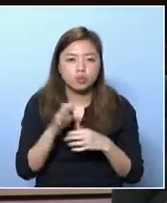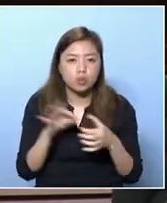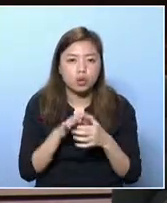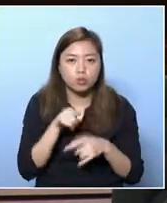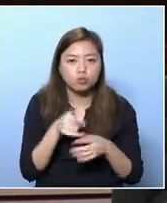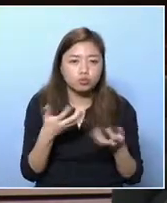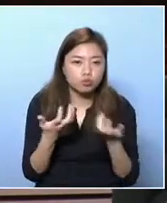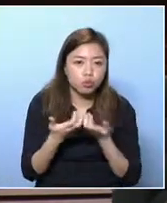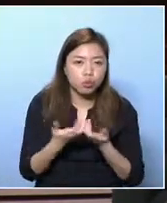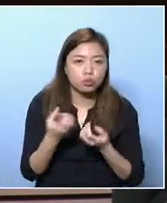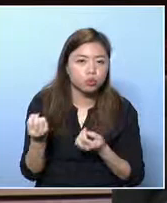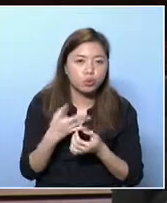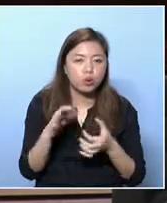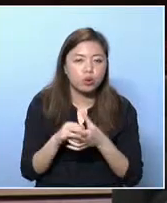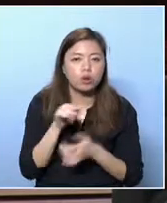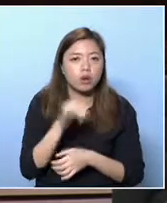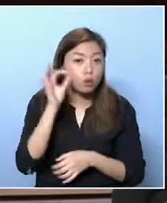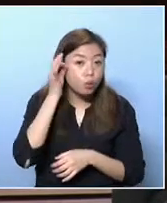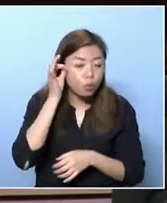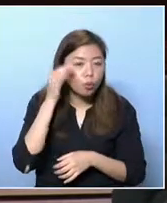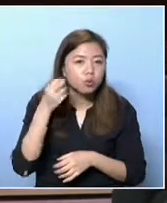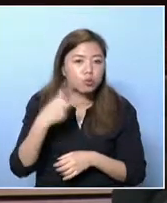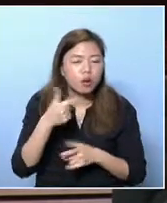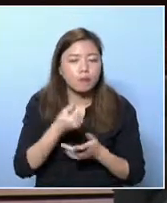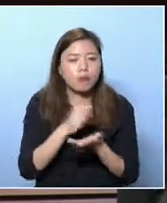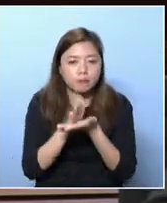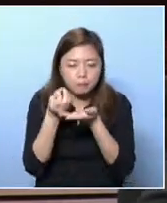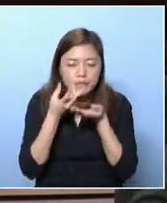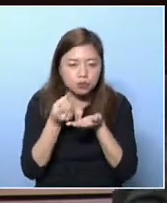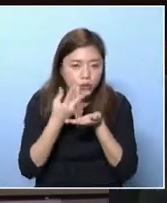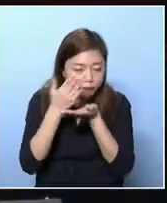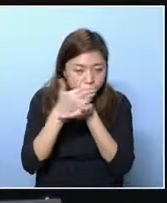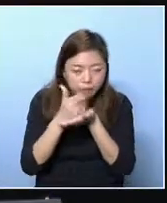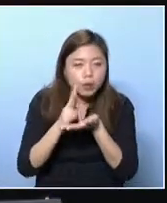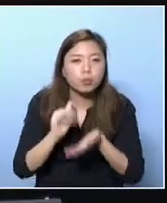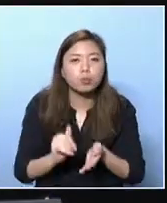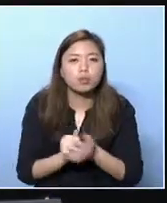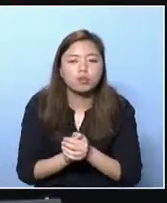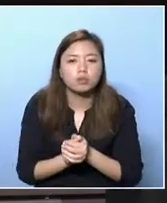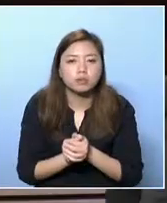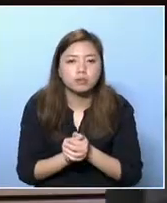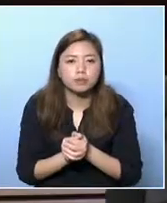health-related survey. At the same time, are going to conduct analysis